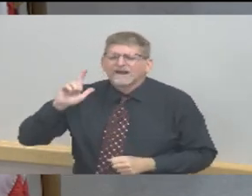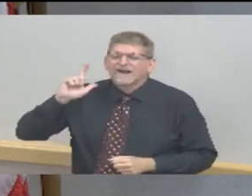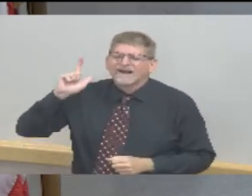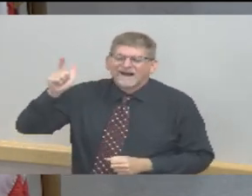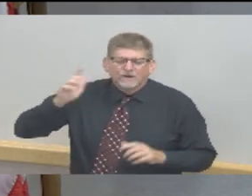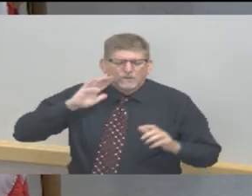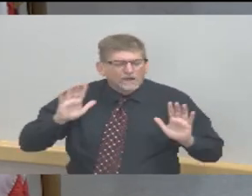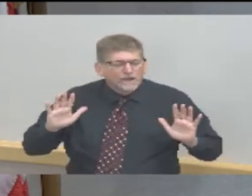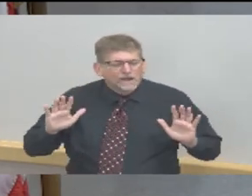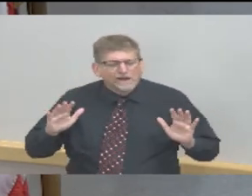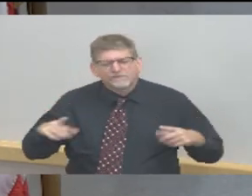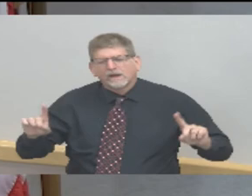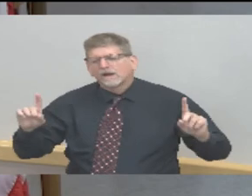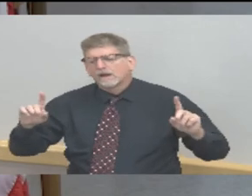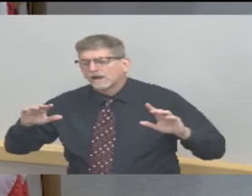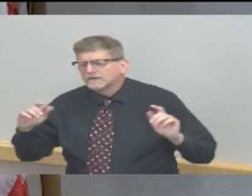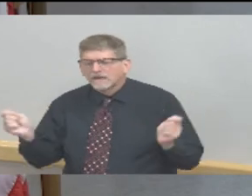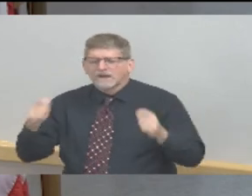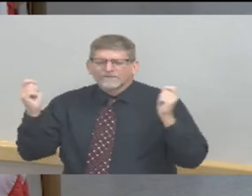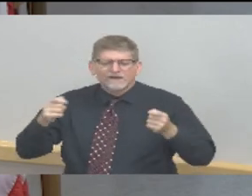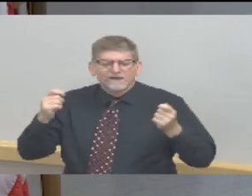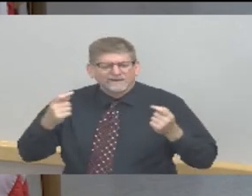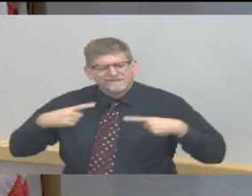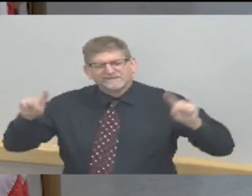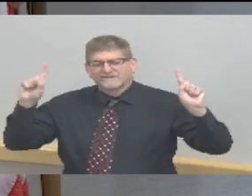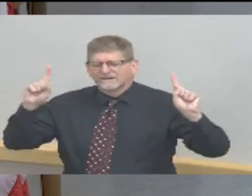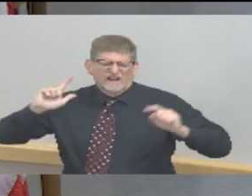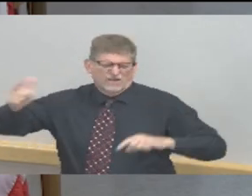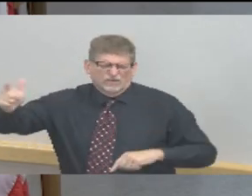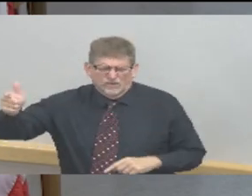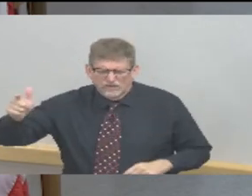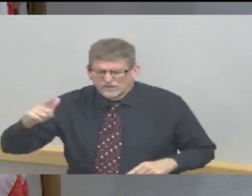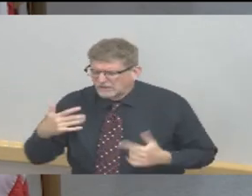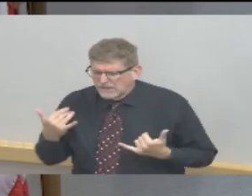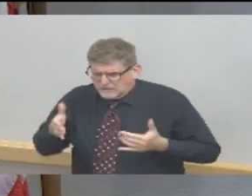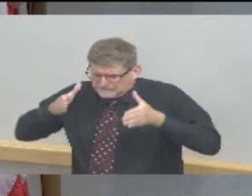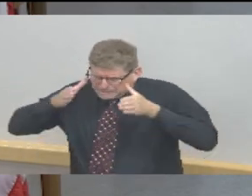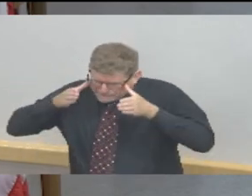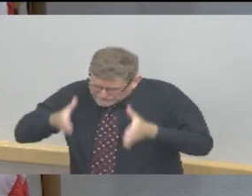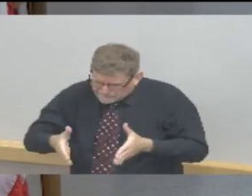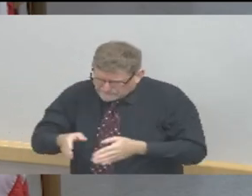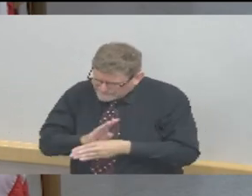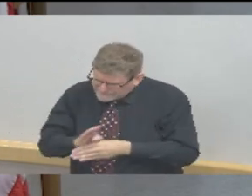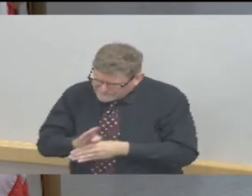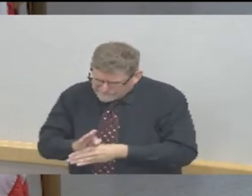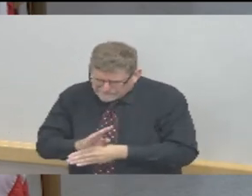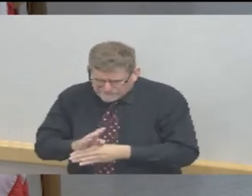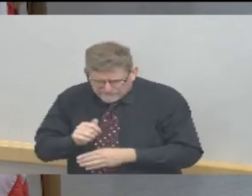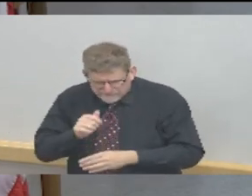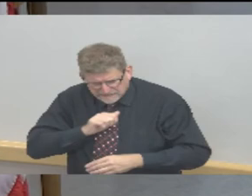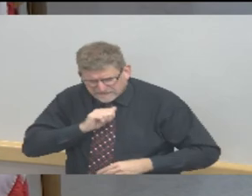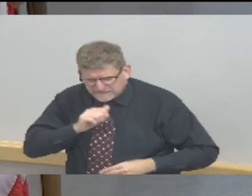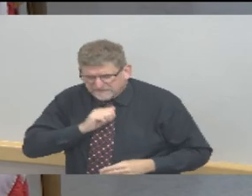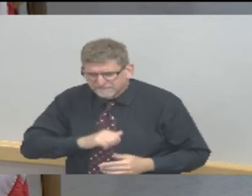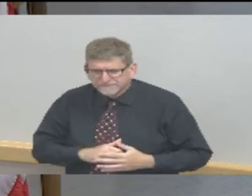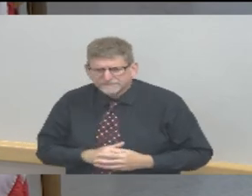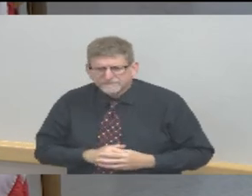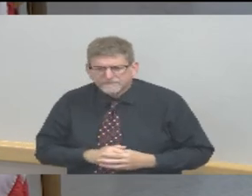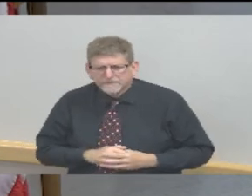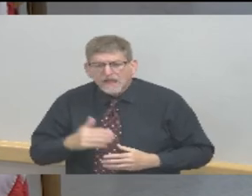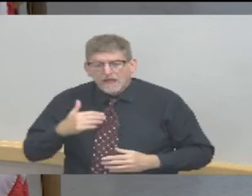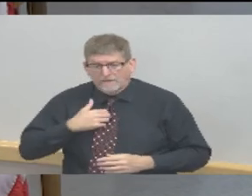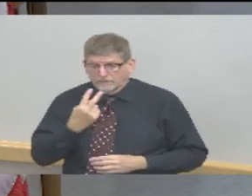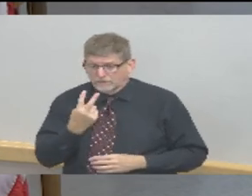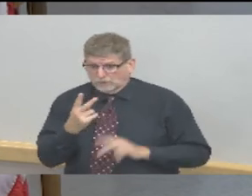it's not right now. But oh goodness. And also two people at the back of the room if I'm handing out thank yous